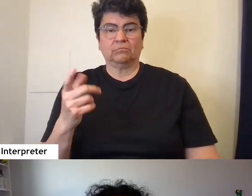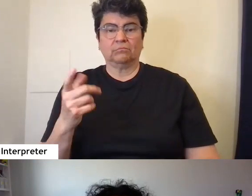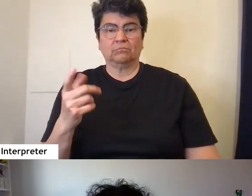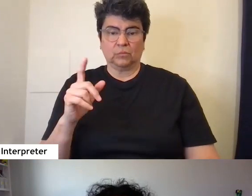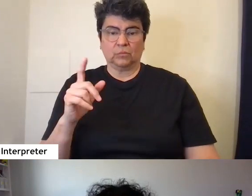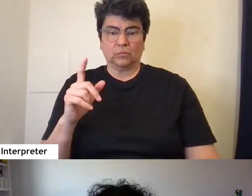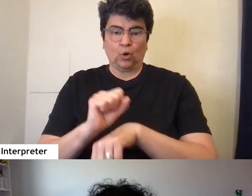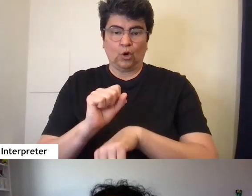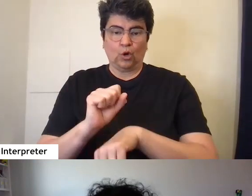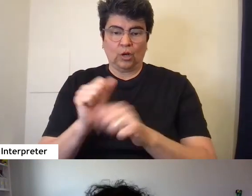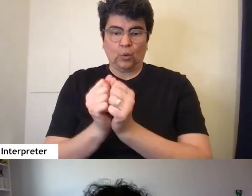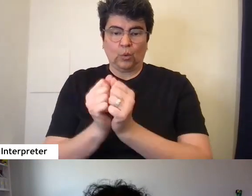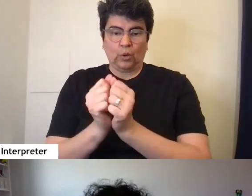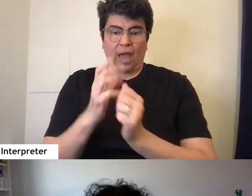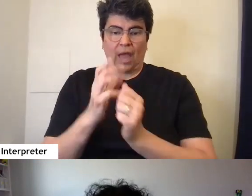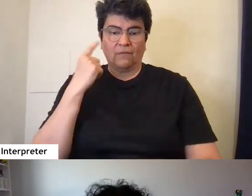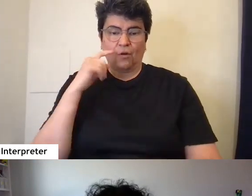and for yep.